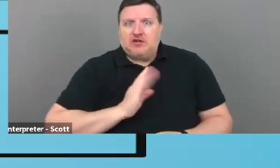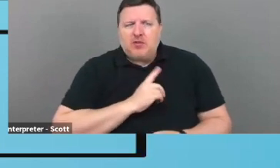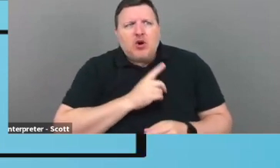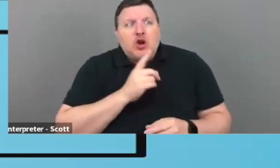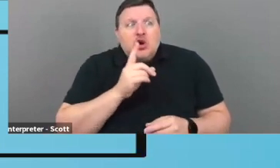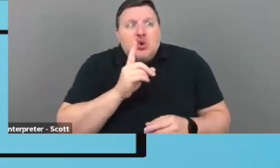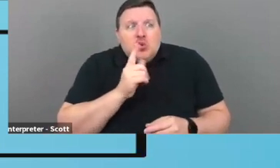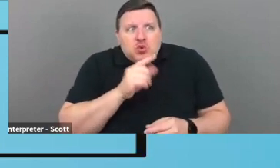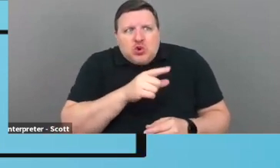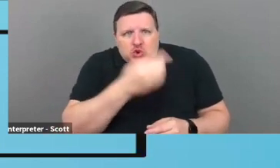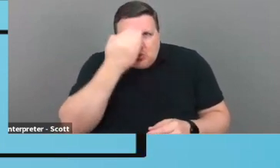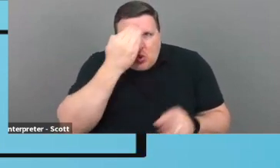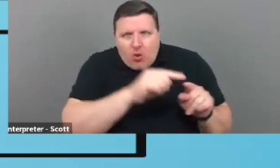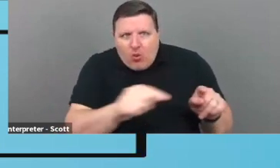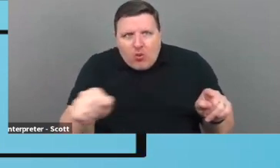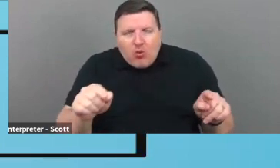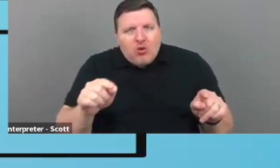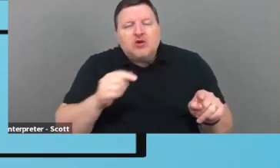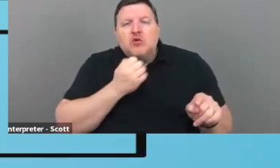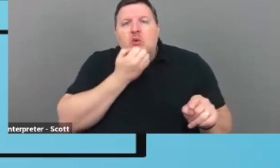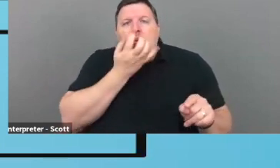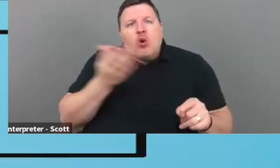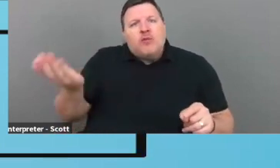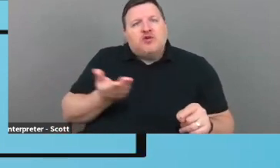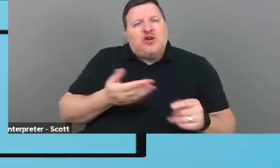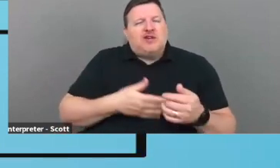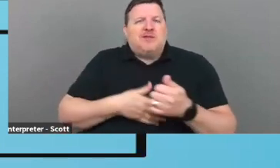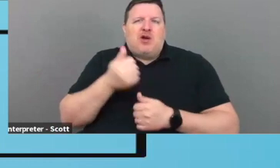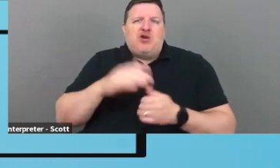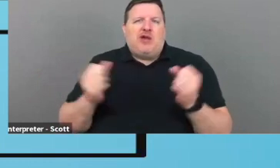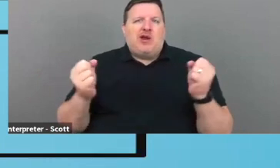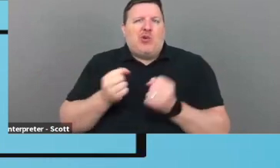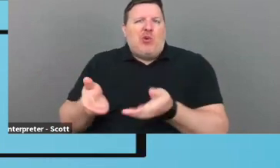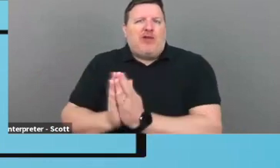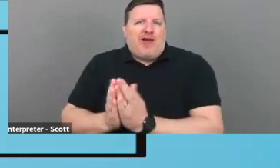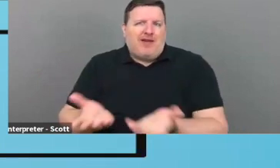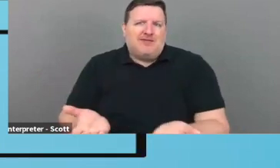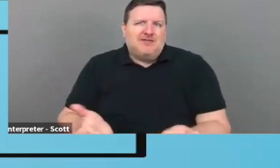is much better than a cold ask every single time.